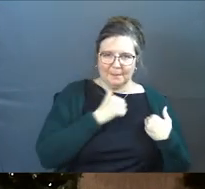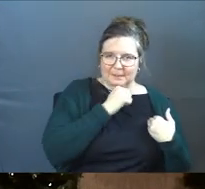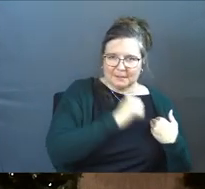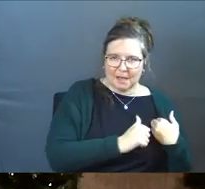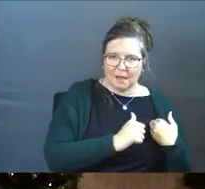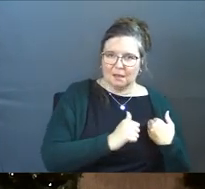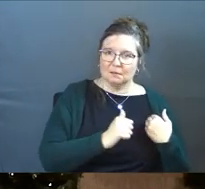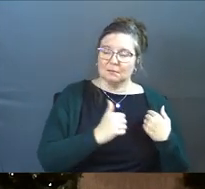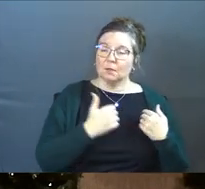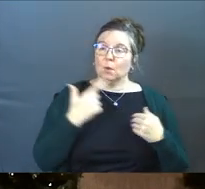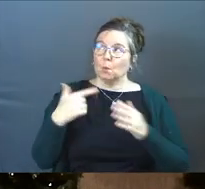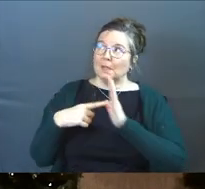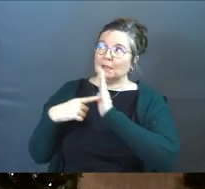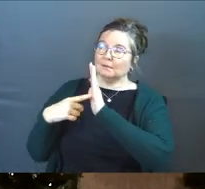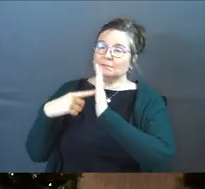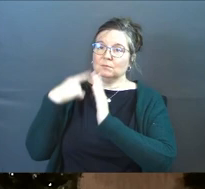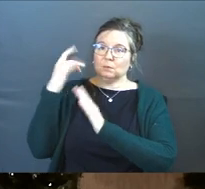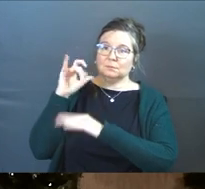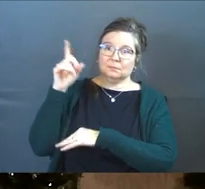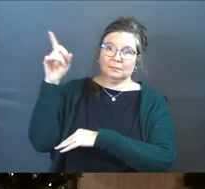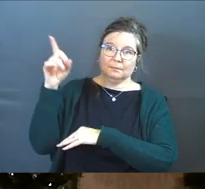We resemble him.